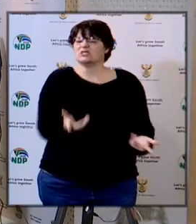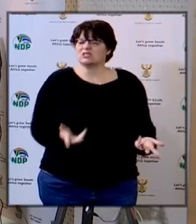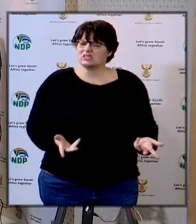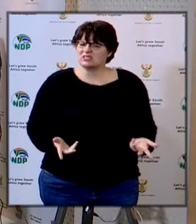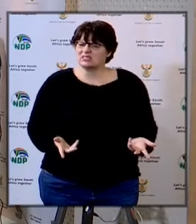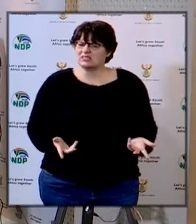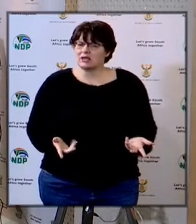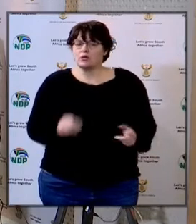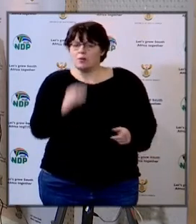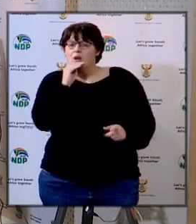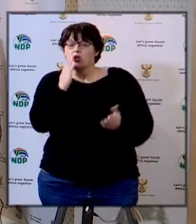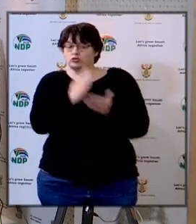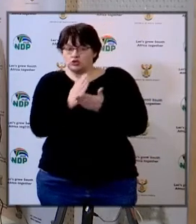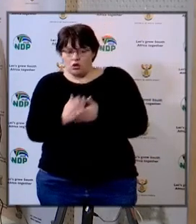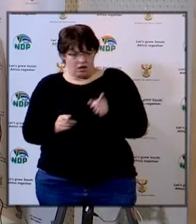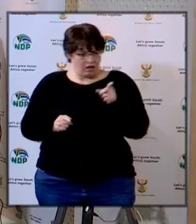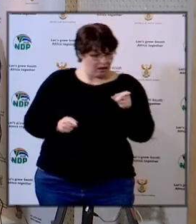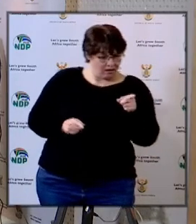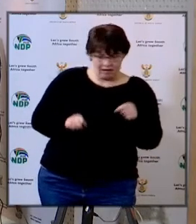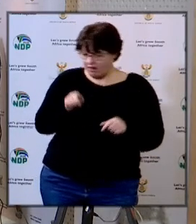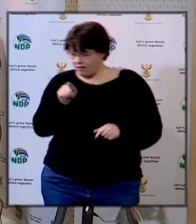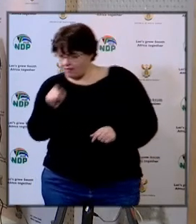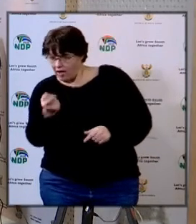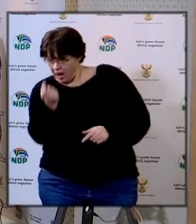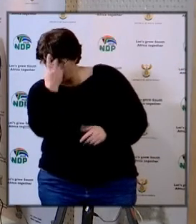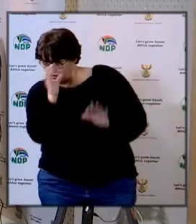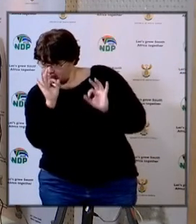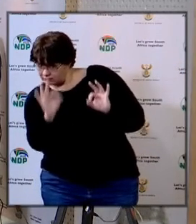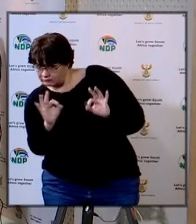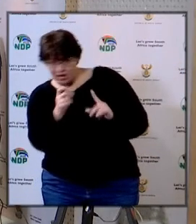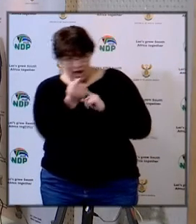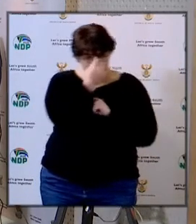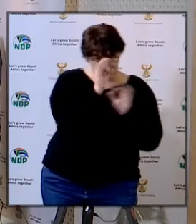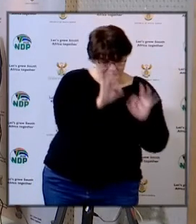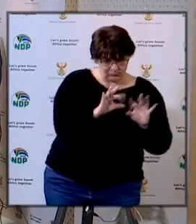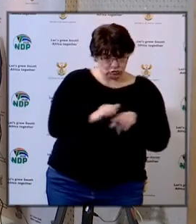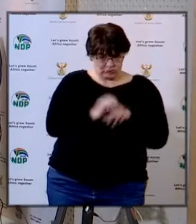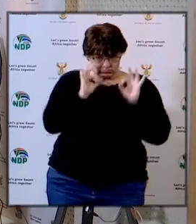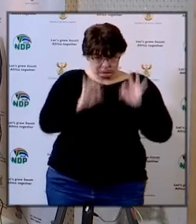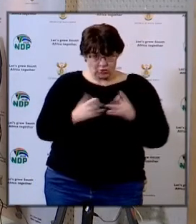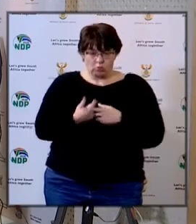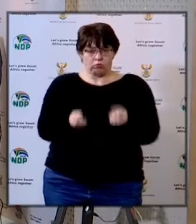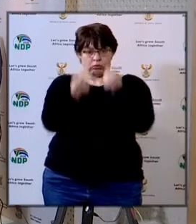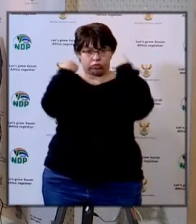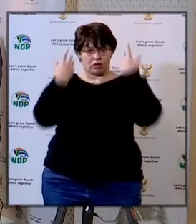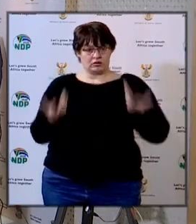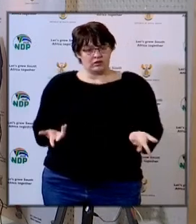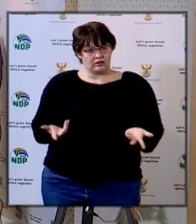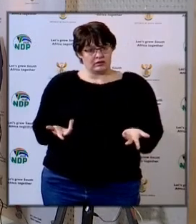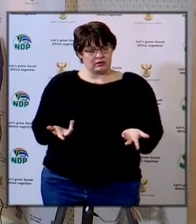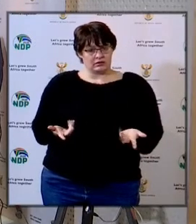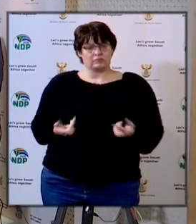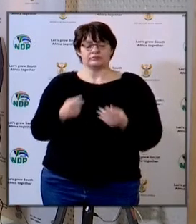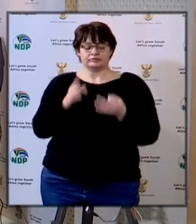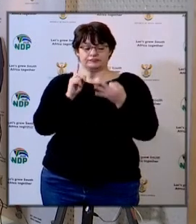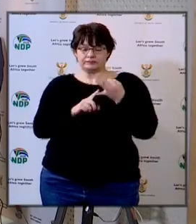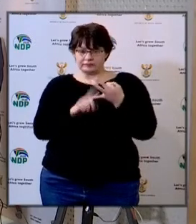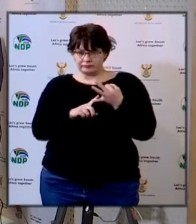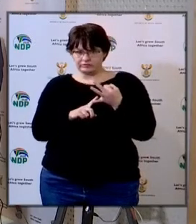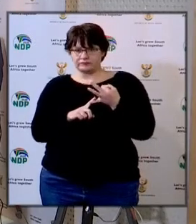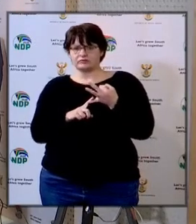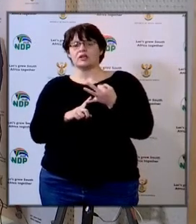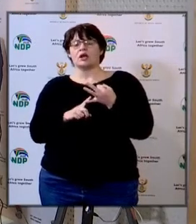using as a yardstick to check whether people have actually understood the training and then the question on